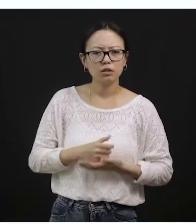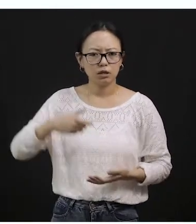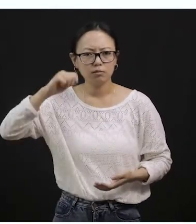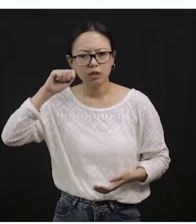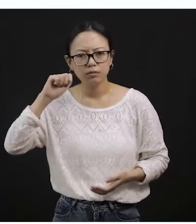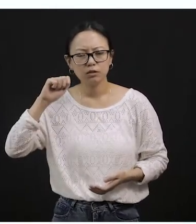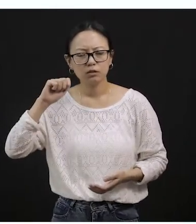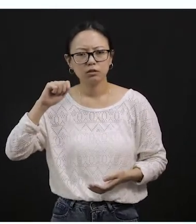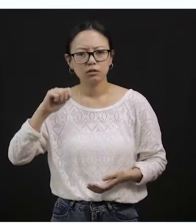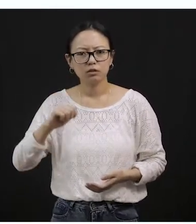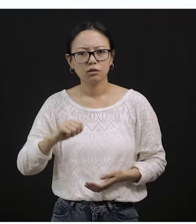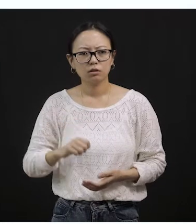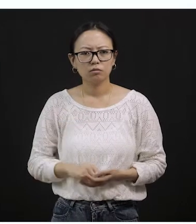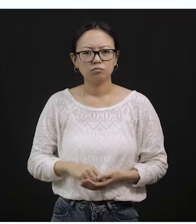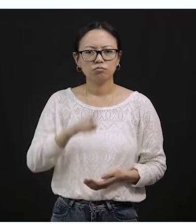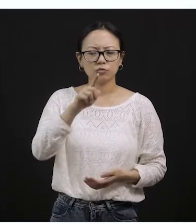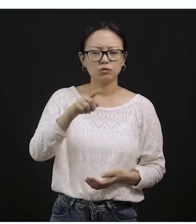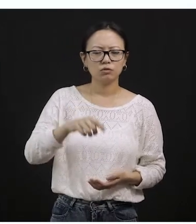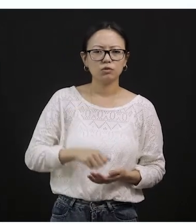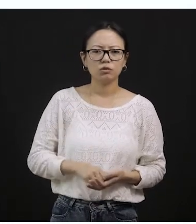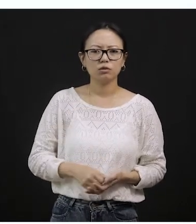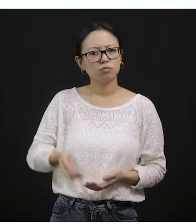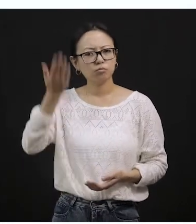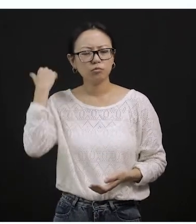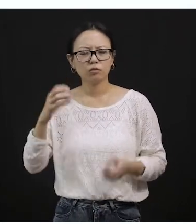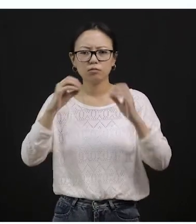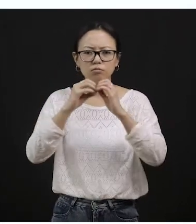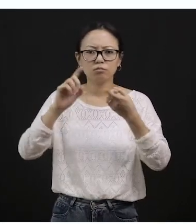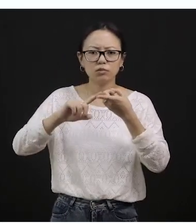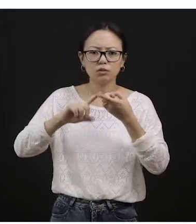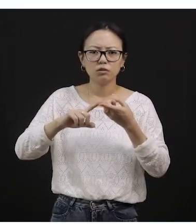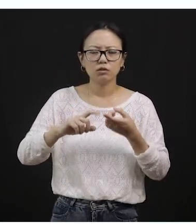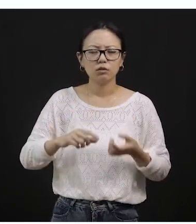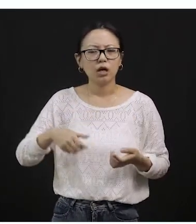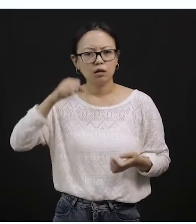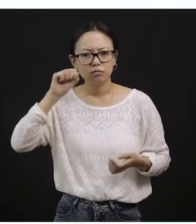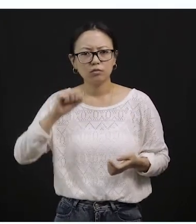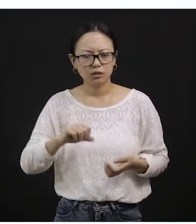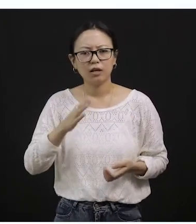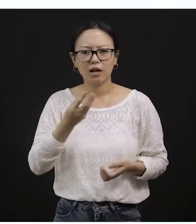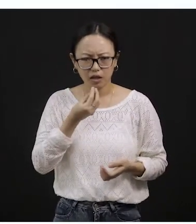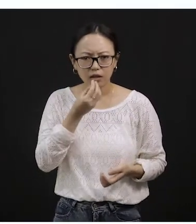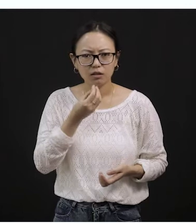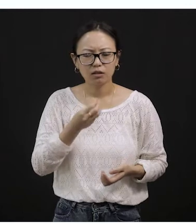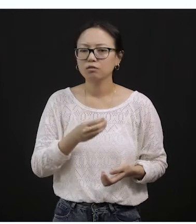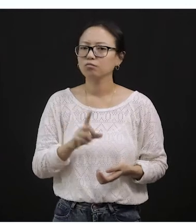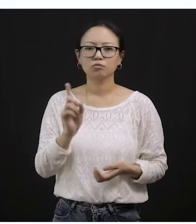you ever tasted the meat of a bee? Um, I don't think so, yeah? So, and then have you